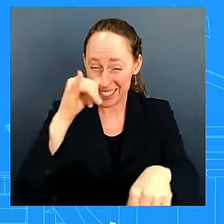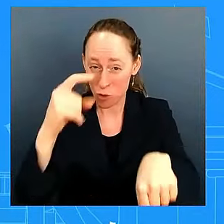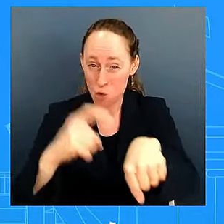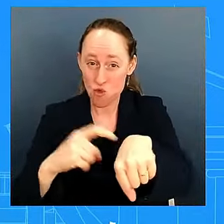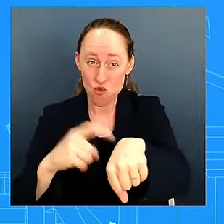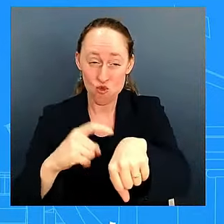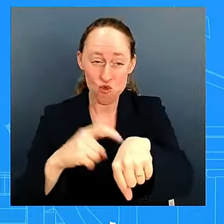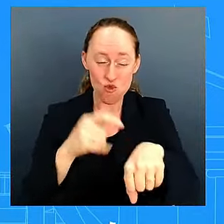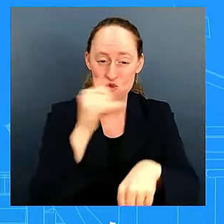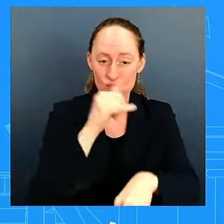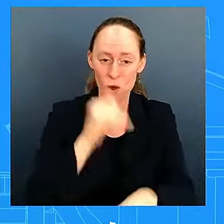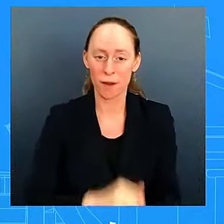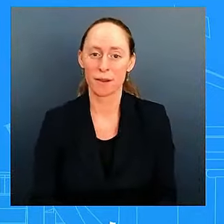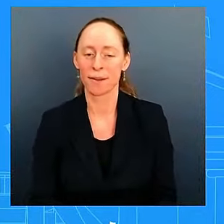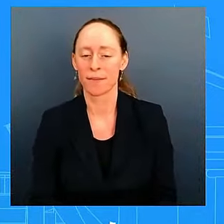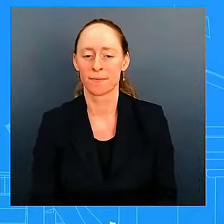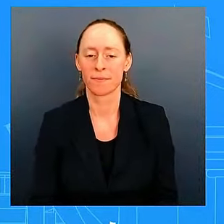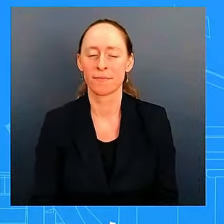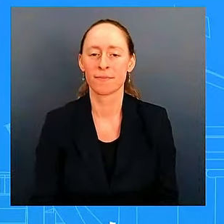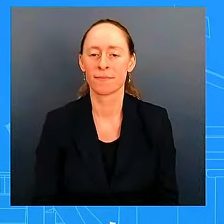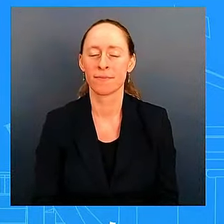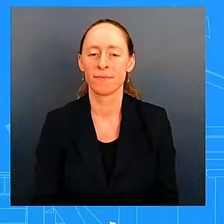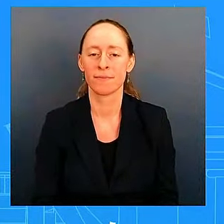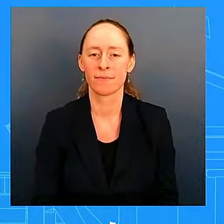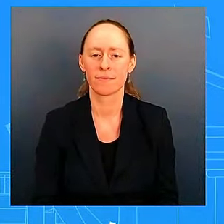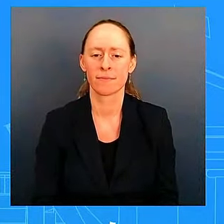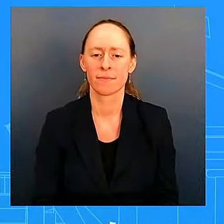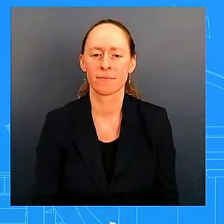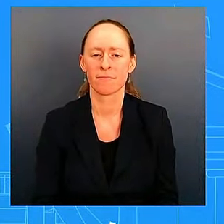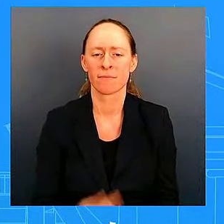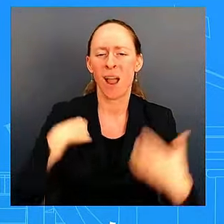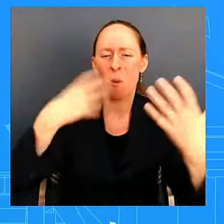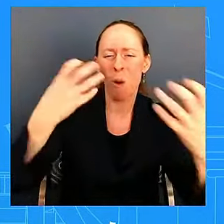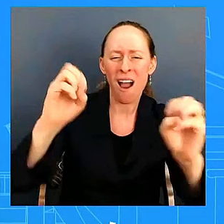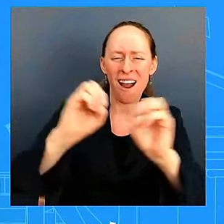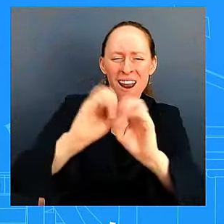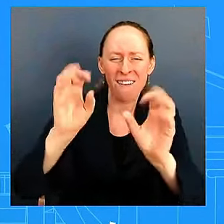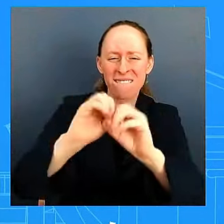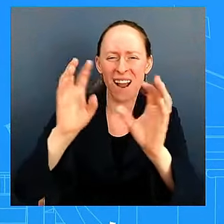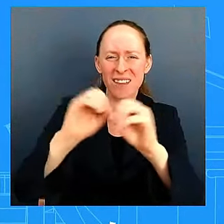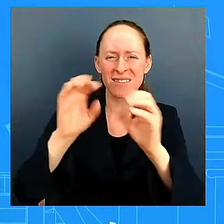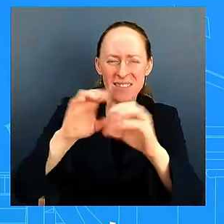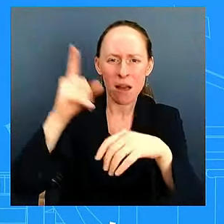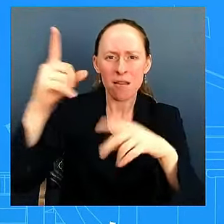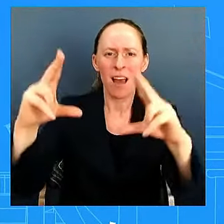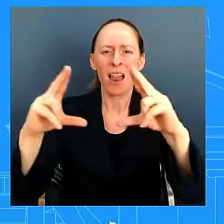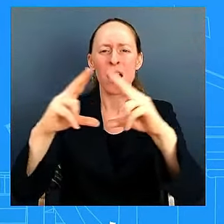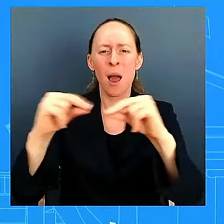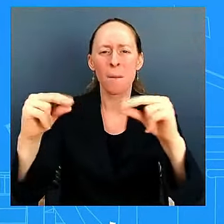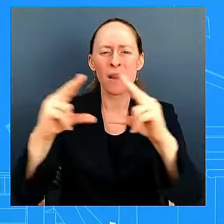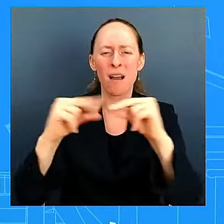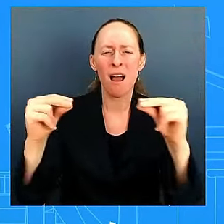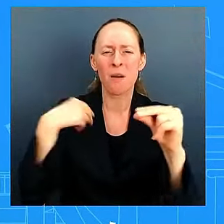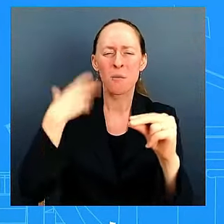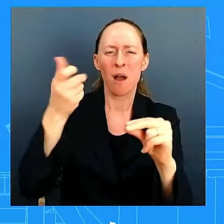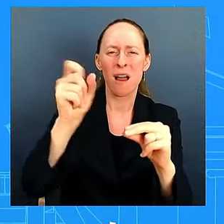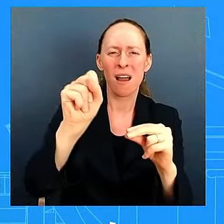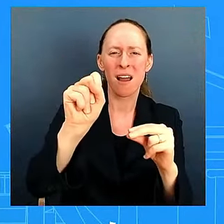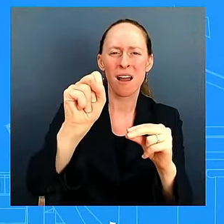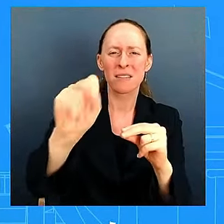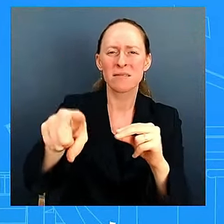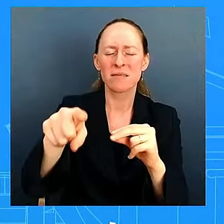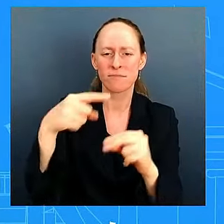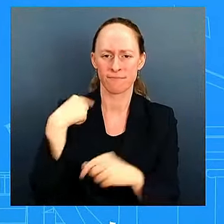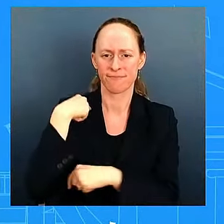just to be clear uh you know on the one hand the president is calling for a ceasefire on the other hand you're saying that israel has a right to